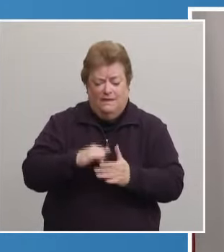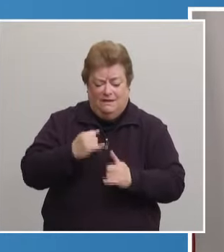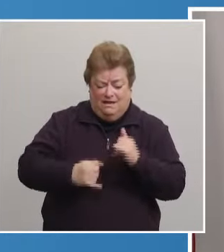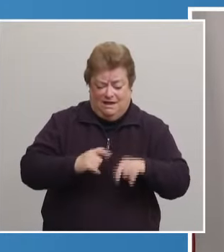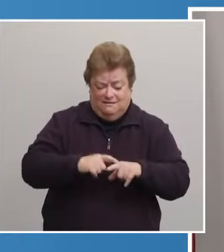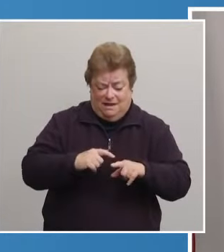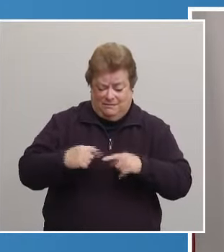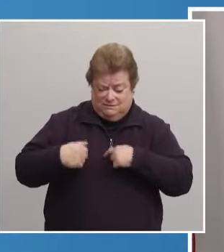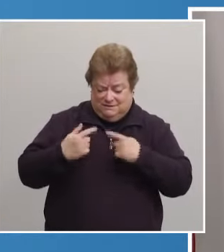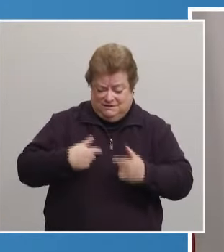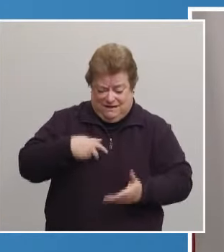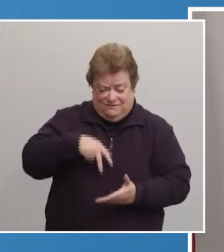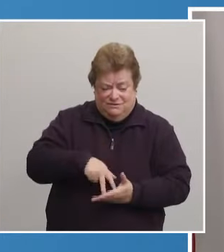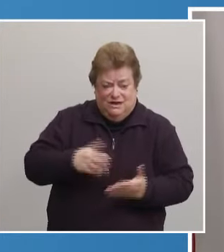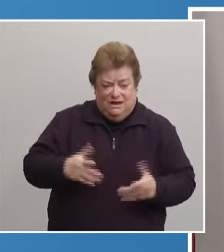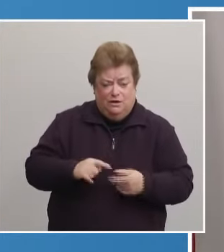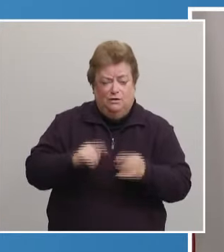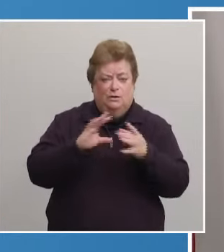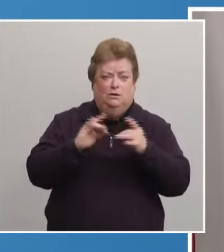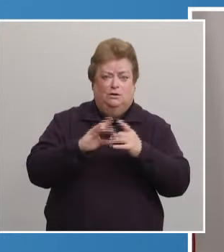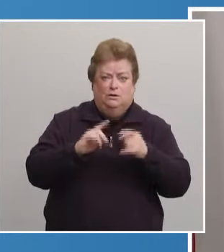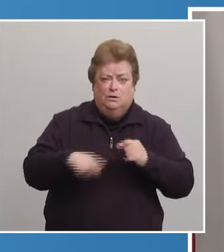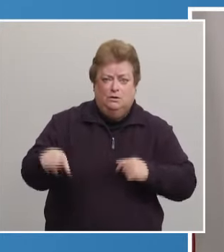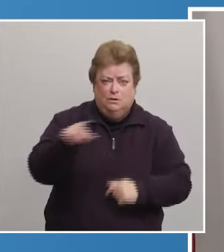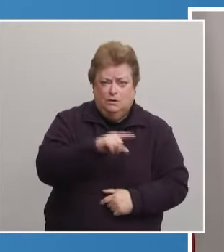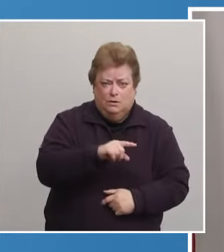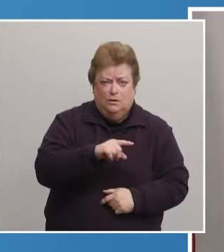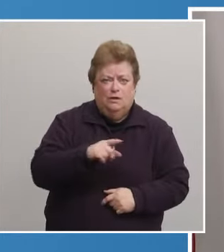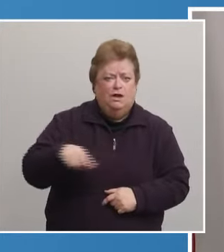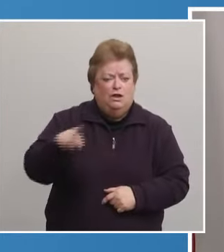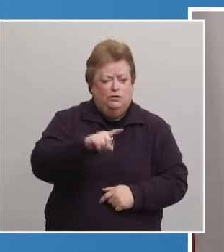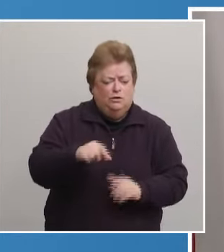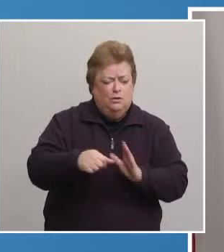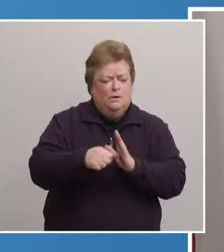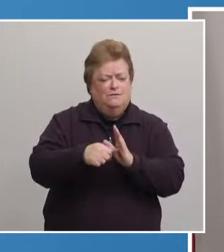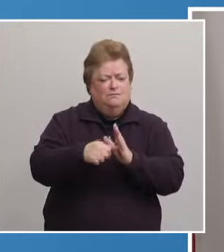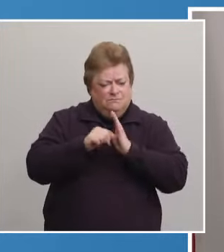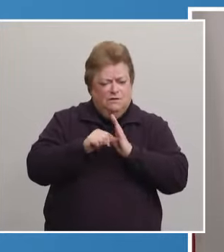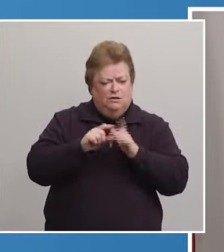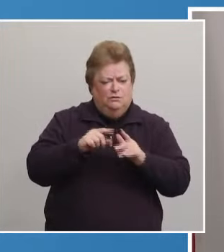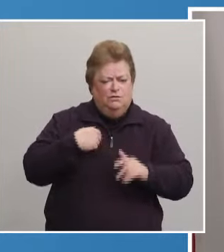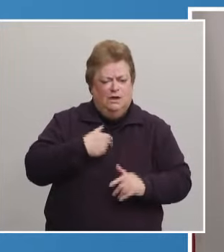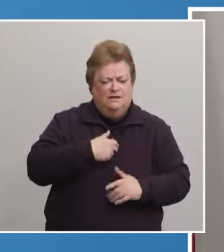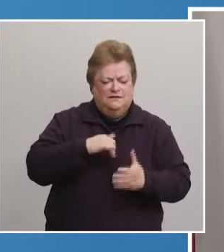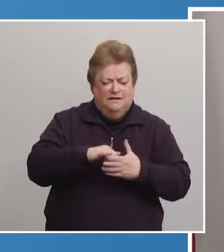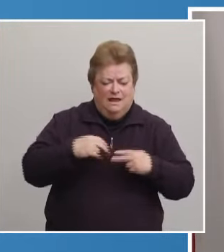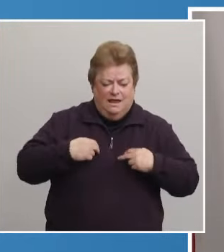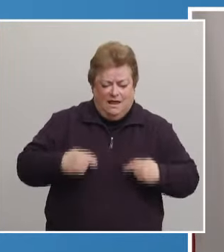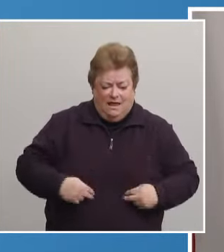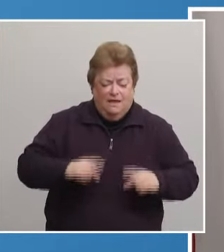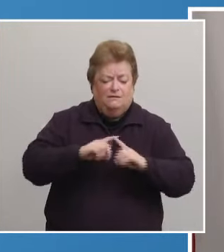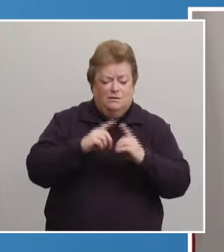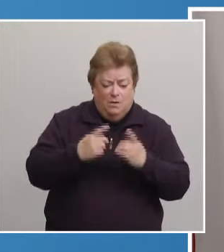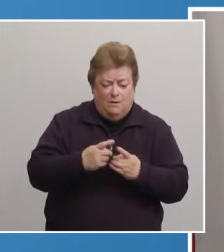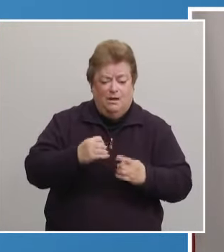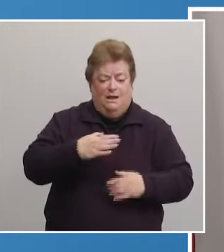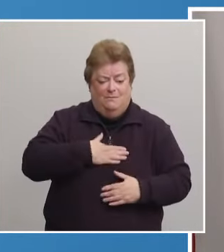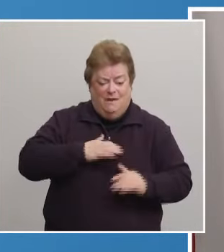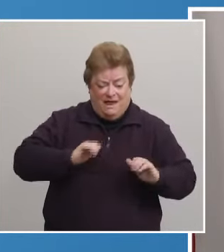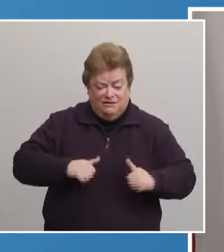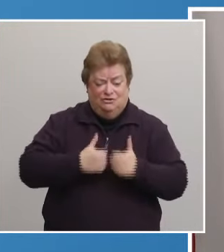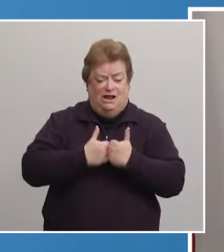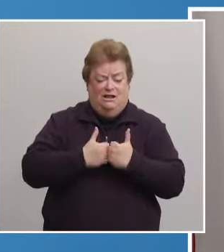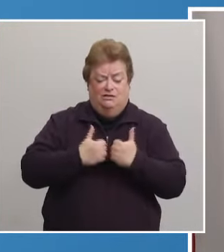you. And as we have received those questions, you have reinforced for us that one of our health departments and my biggest challenges and